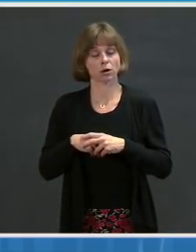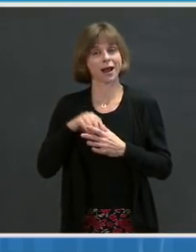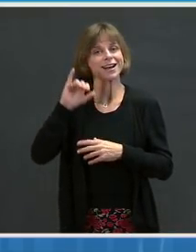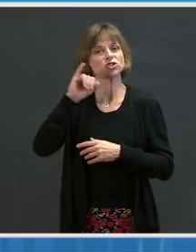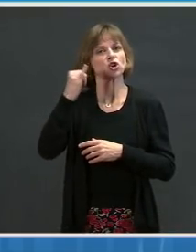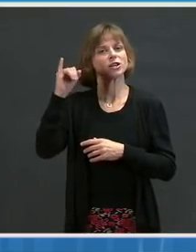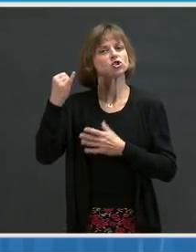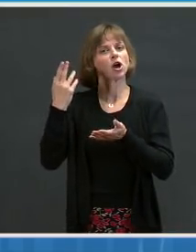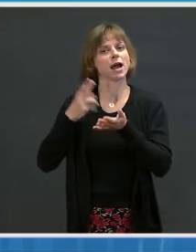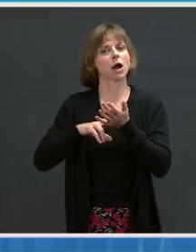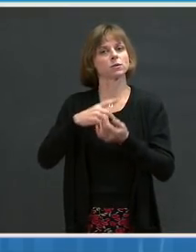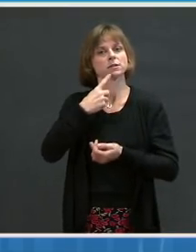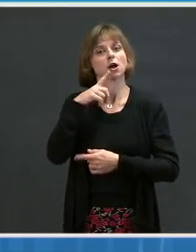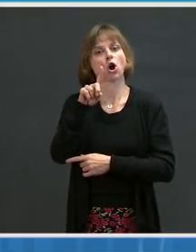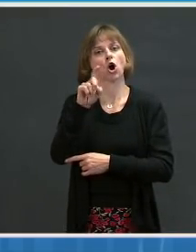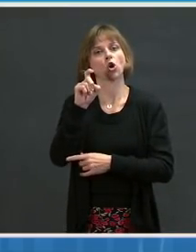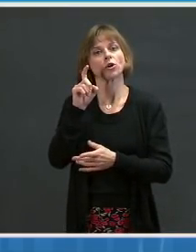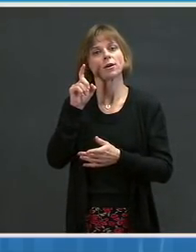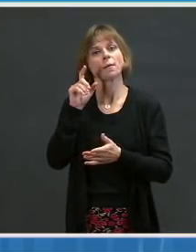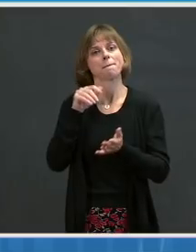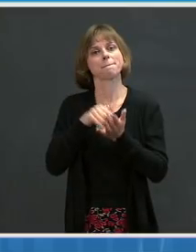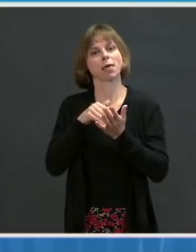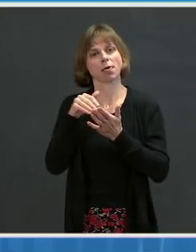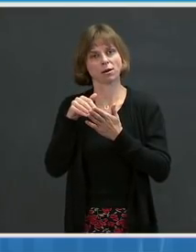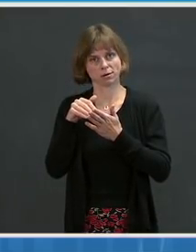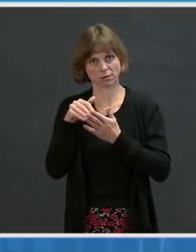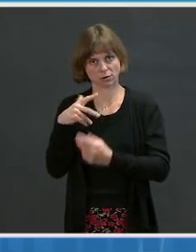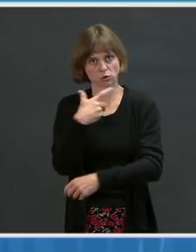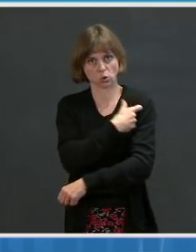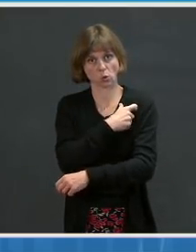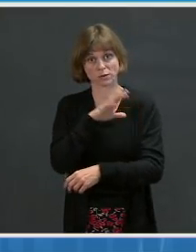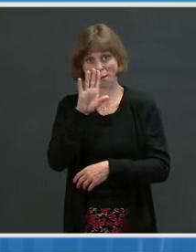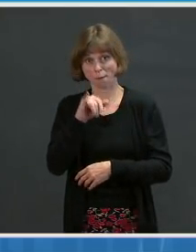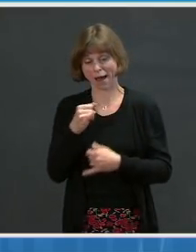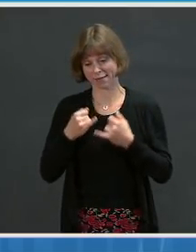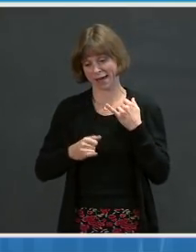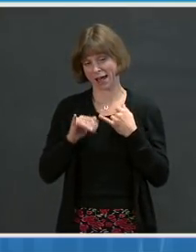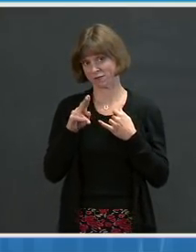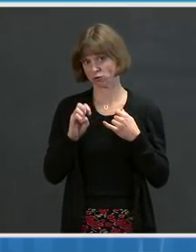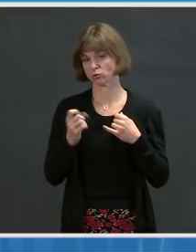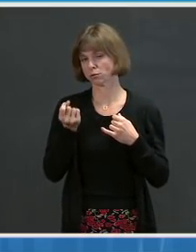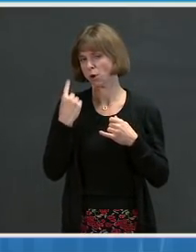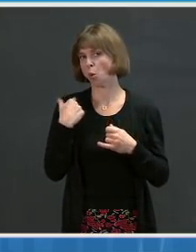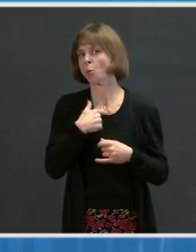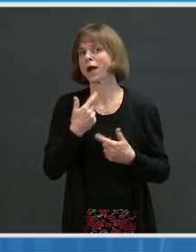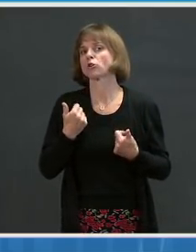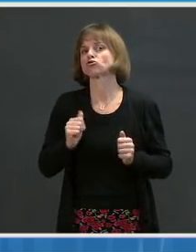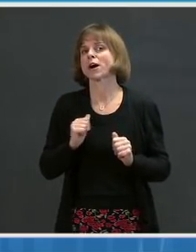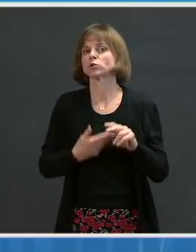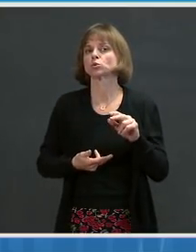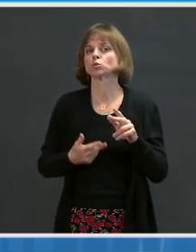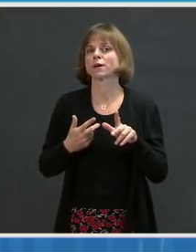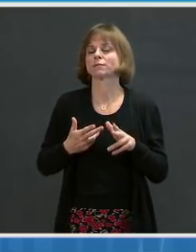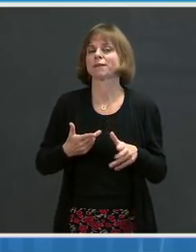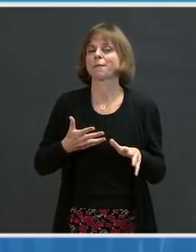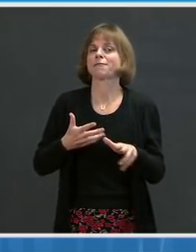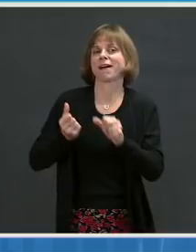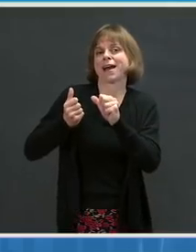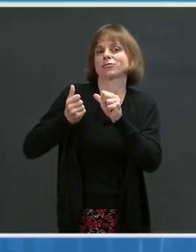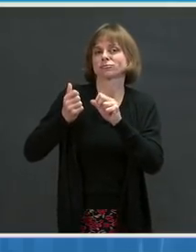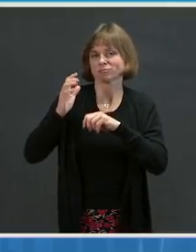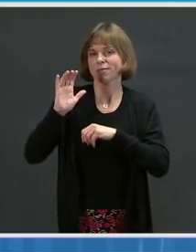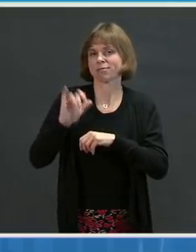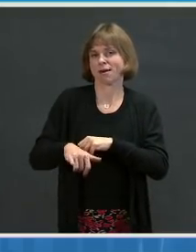is to deliver 100 million doses by the end of June, but we're working to accelerate that delivery schedule. And I think the thing